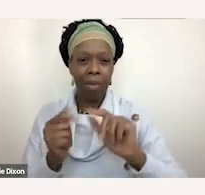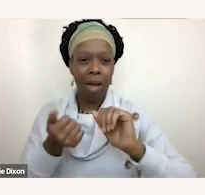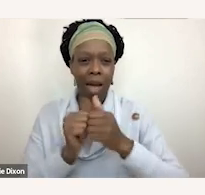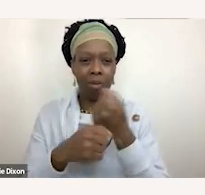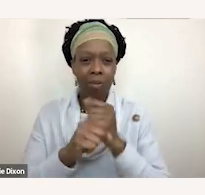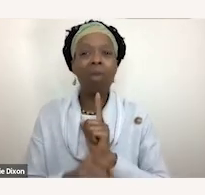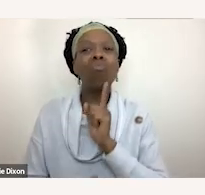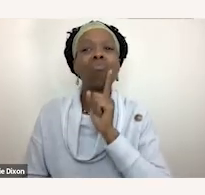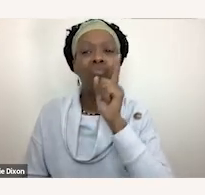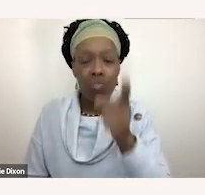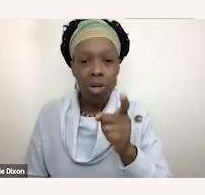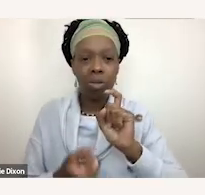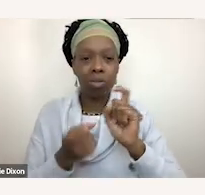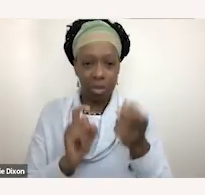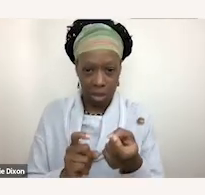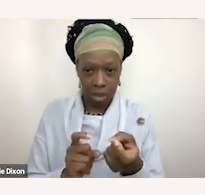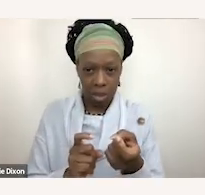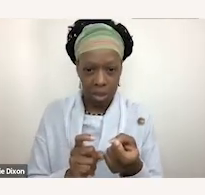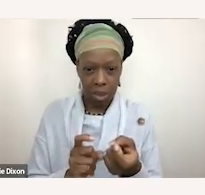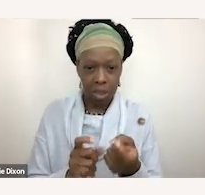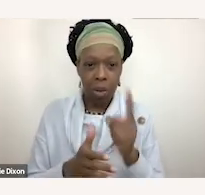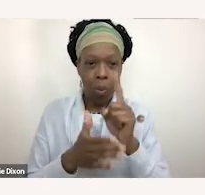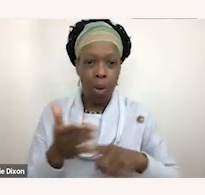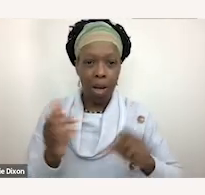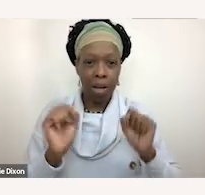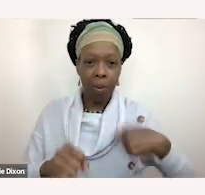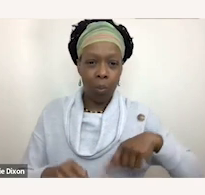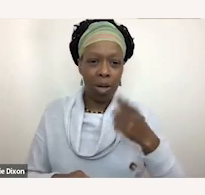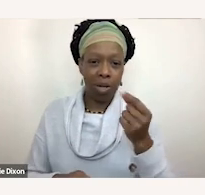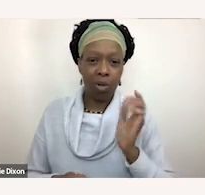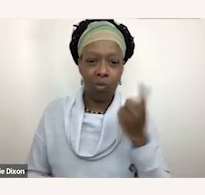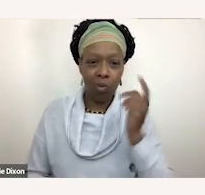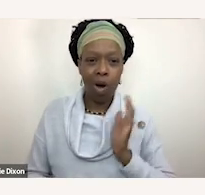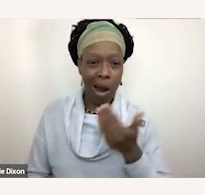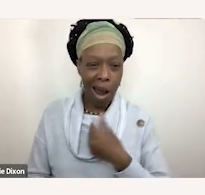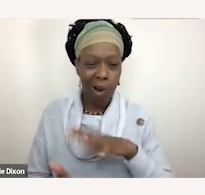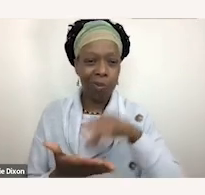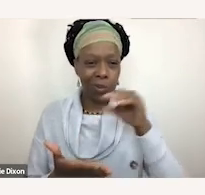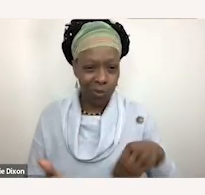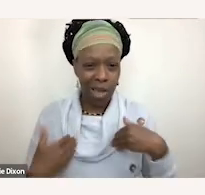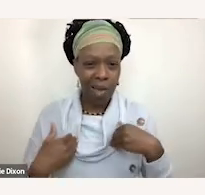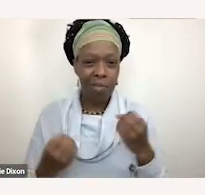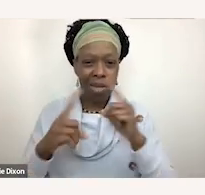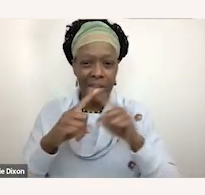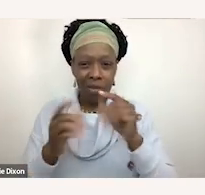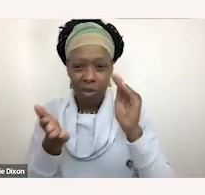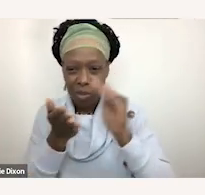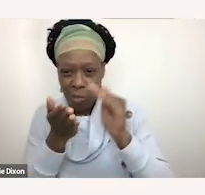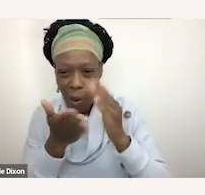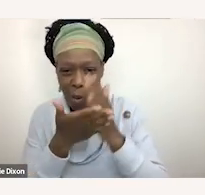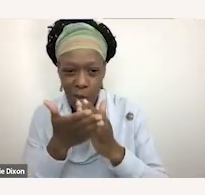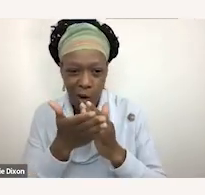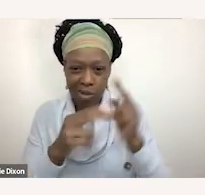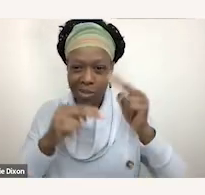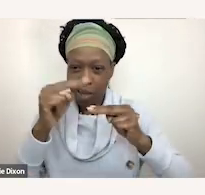how are we going to think about well what will this do for our students you know it's all these small components that build up to making this really sort of